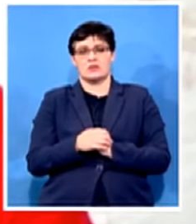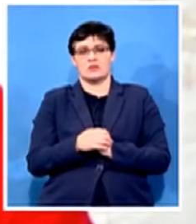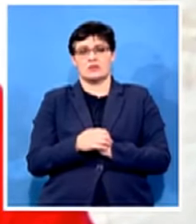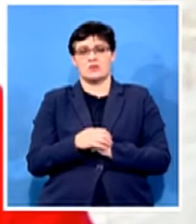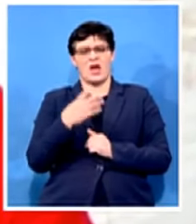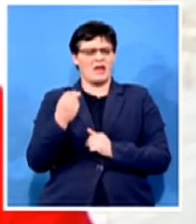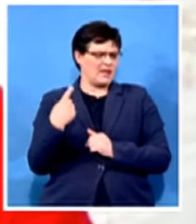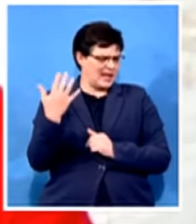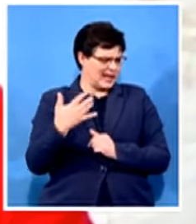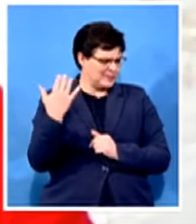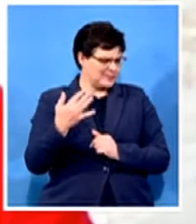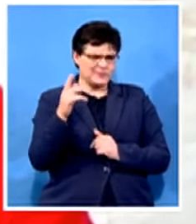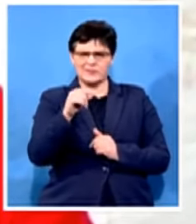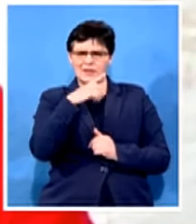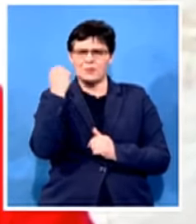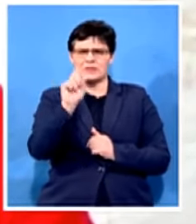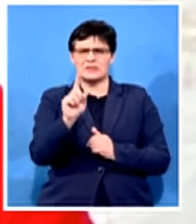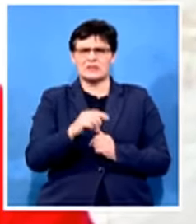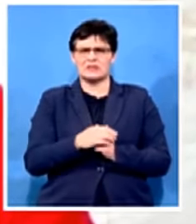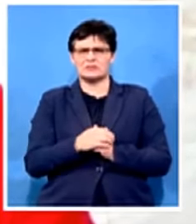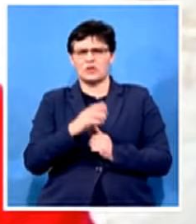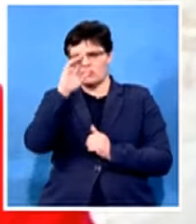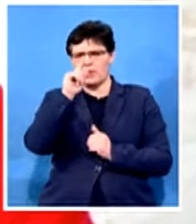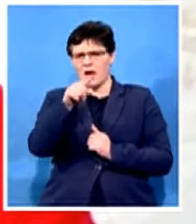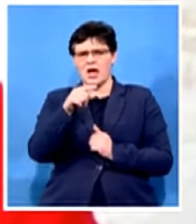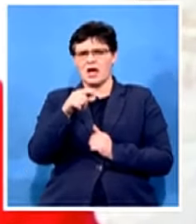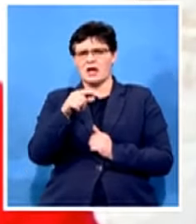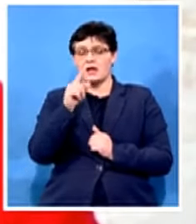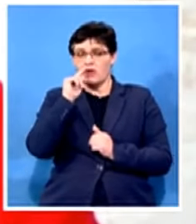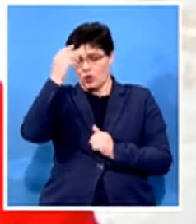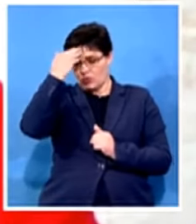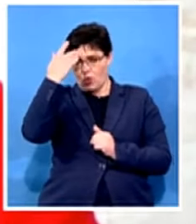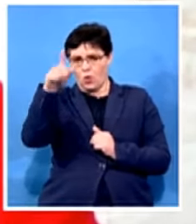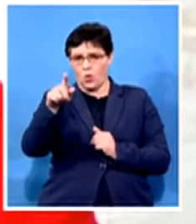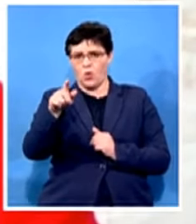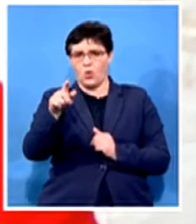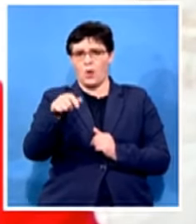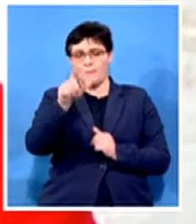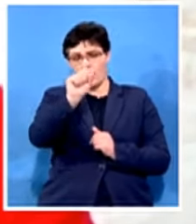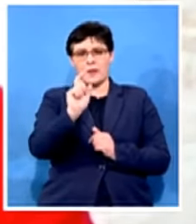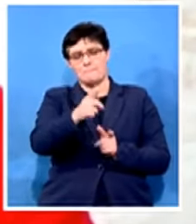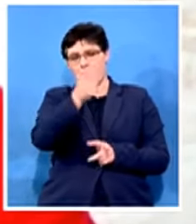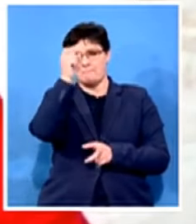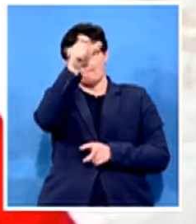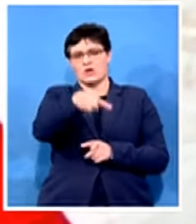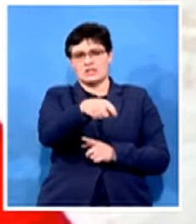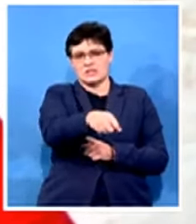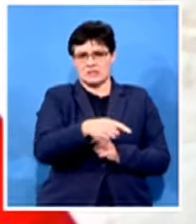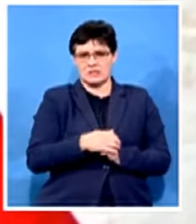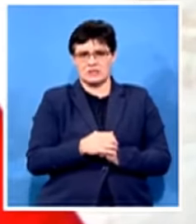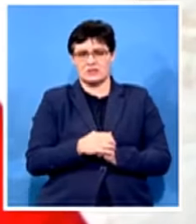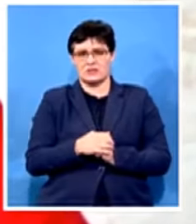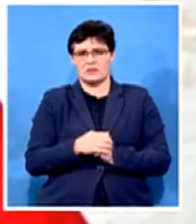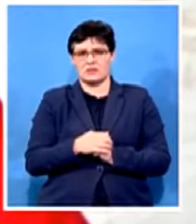they will remember his name but we know that there's a chap that was shot and killed uh uh uh